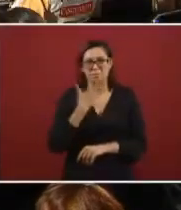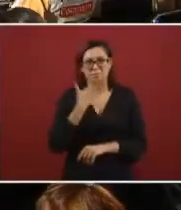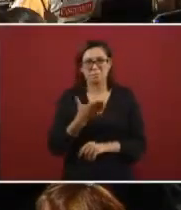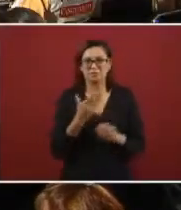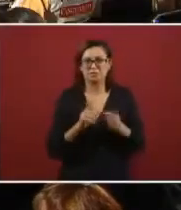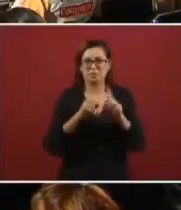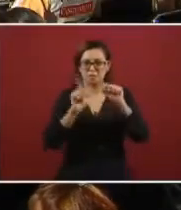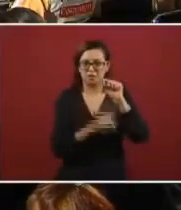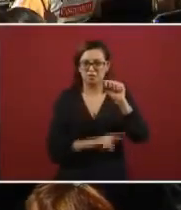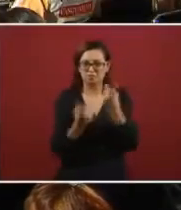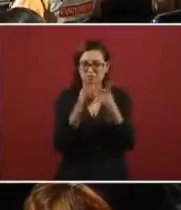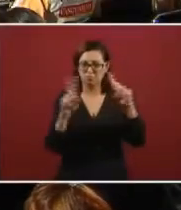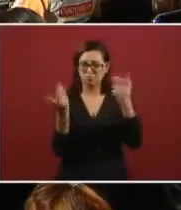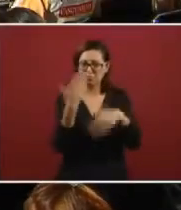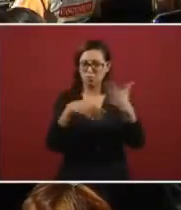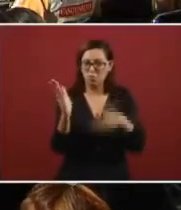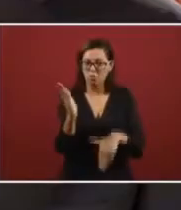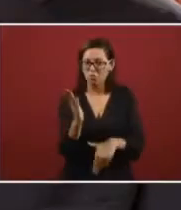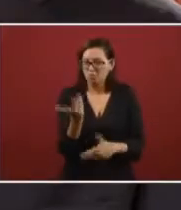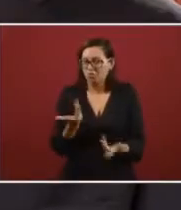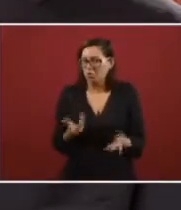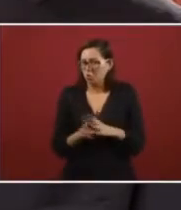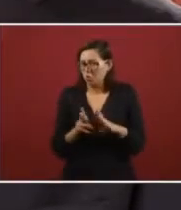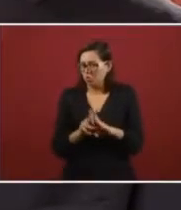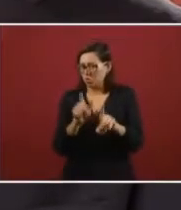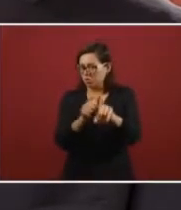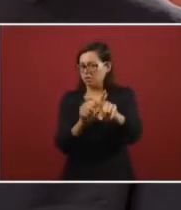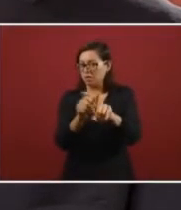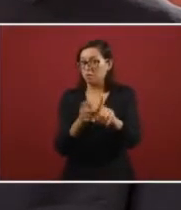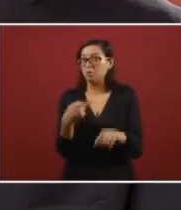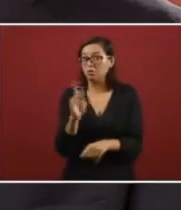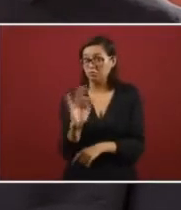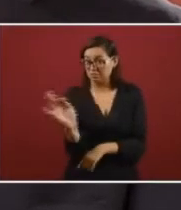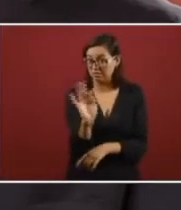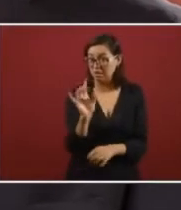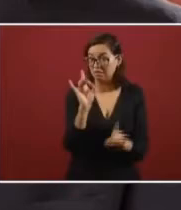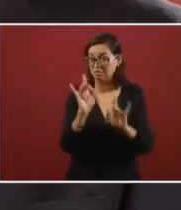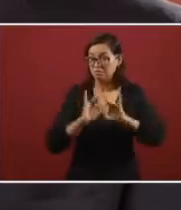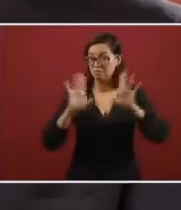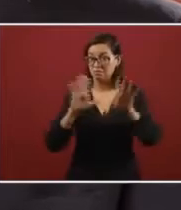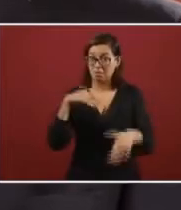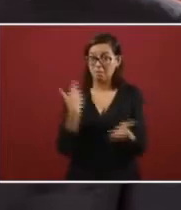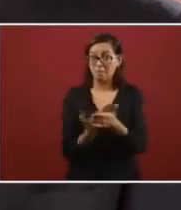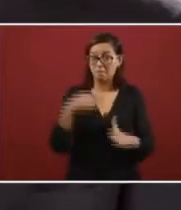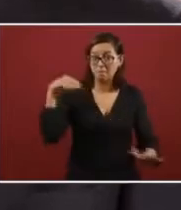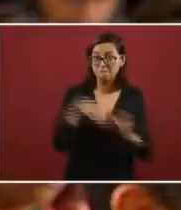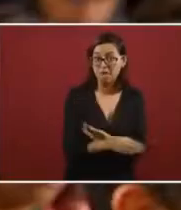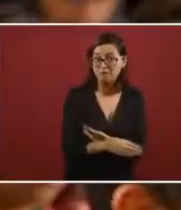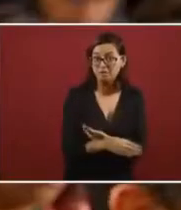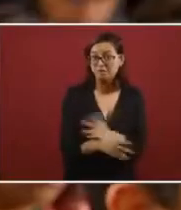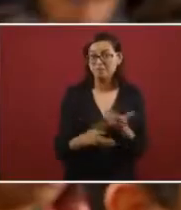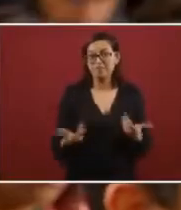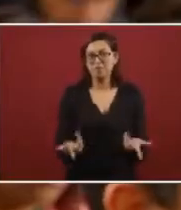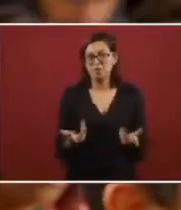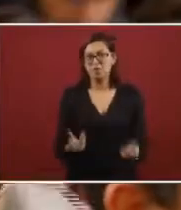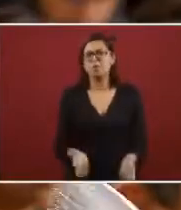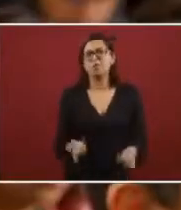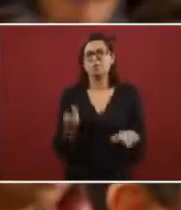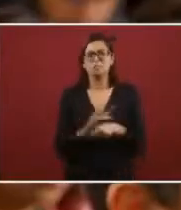millions of Mexico to foresee